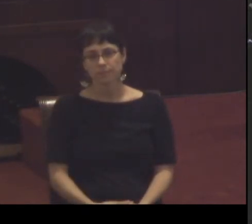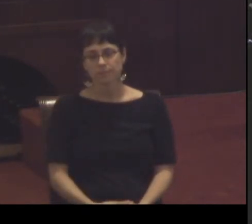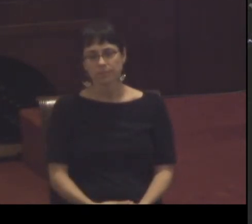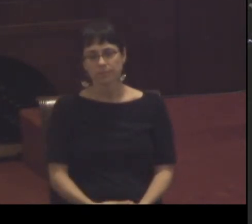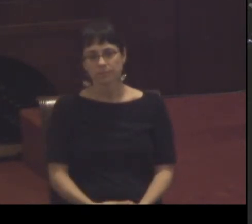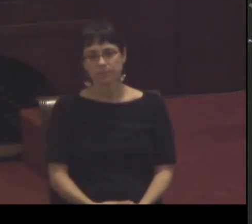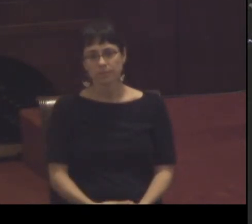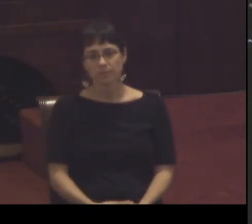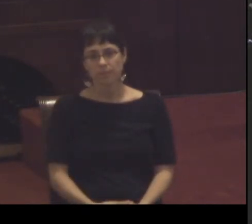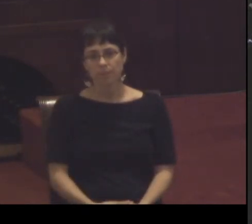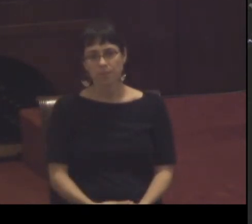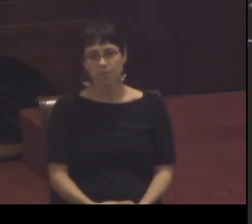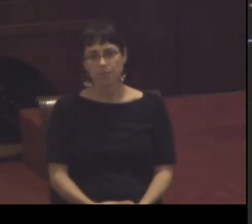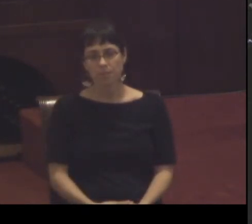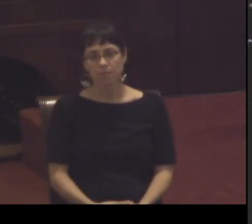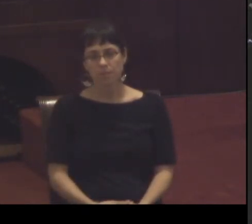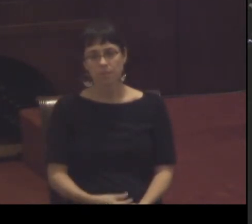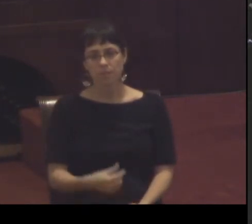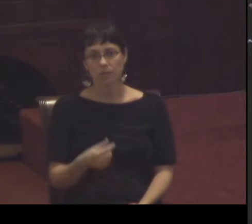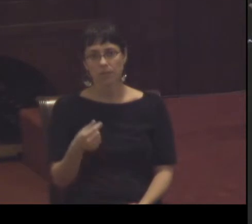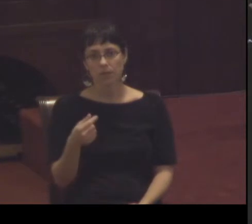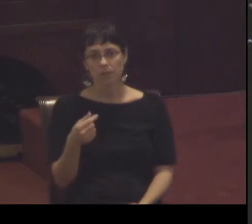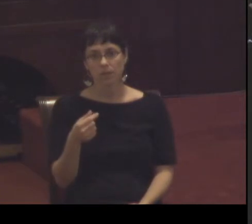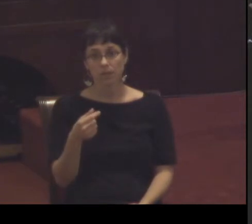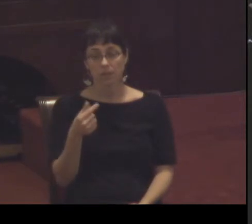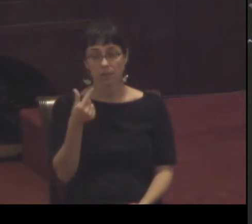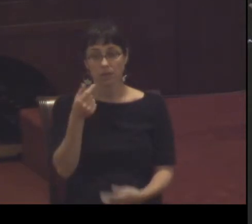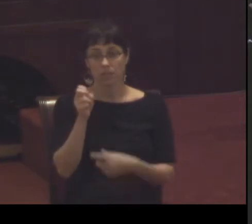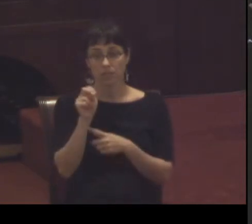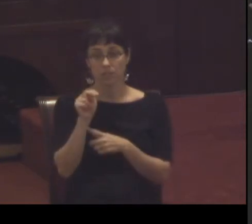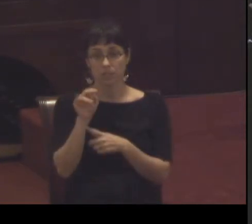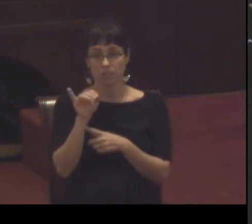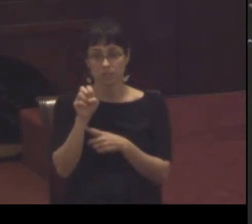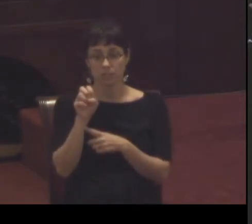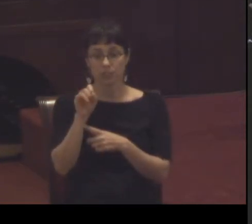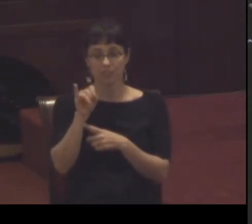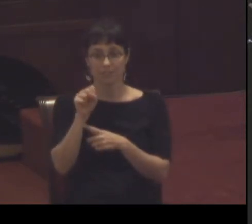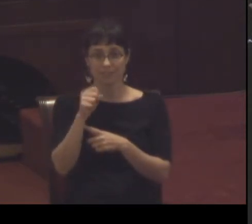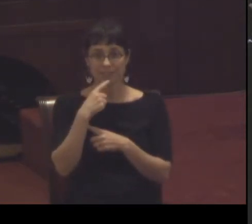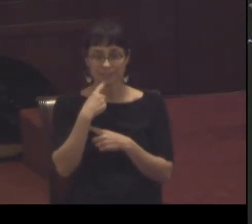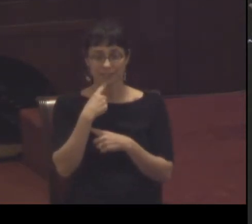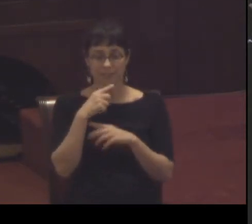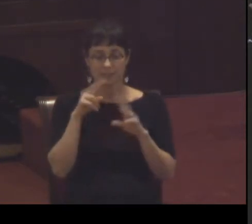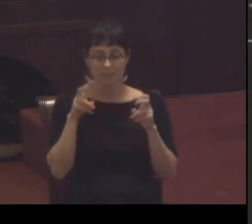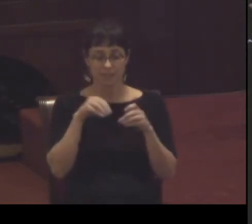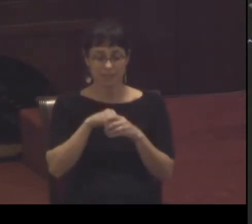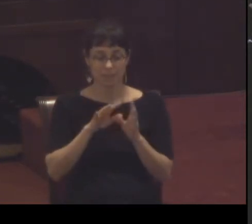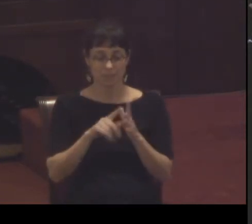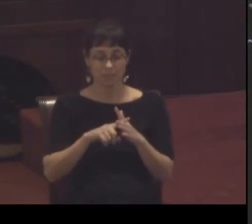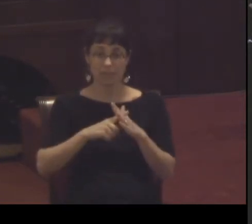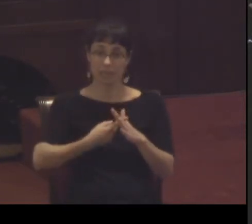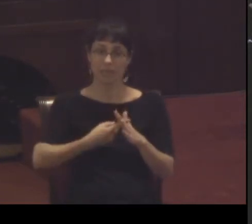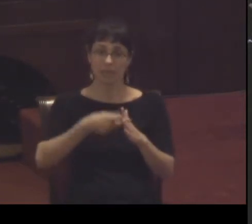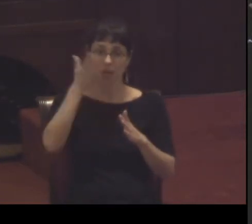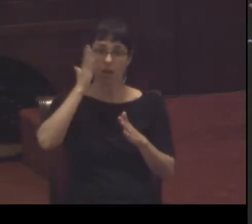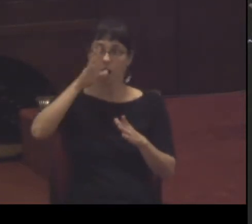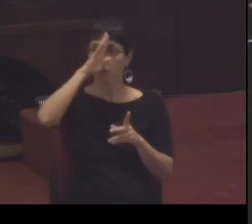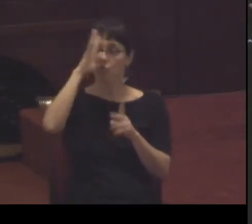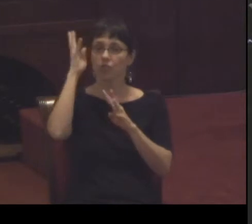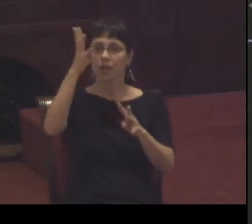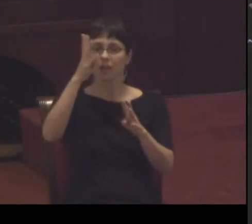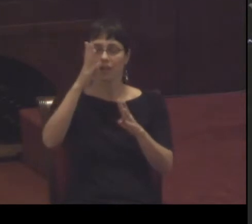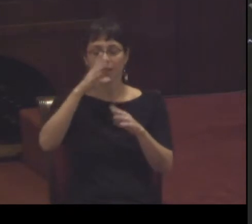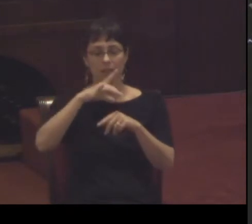Genesis in the beginning it opens up with the scene in the beginning God created the heavens and the earth and the earth was